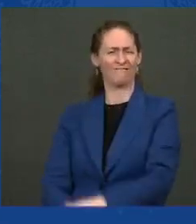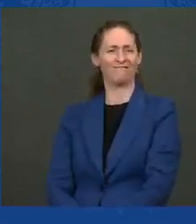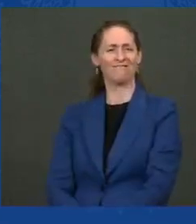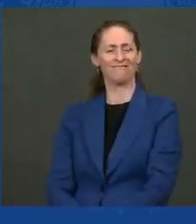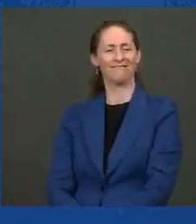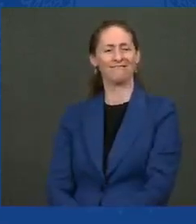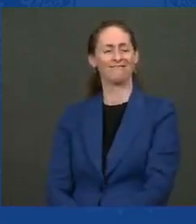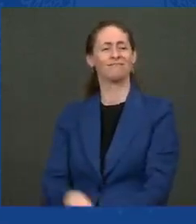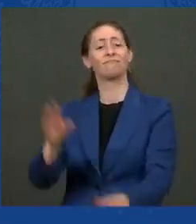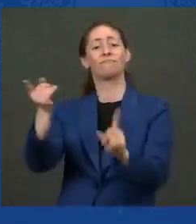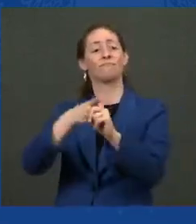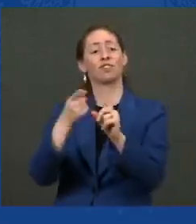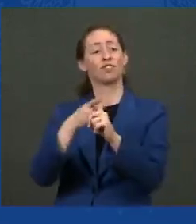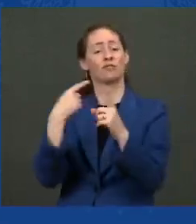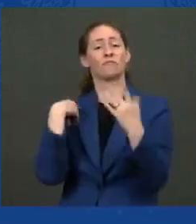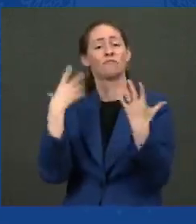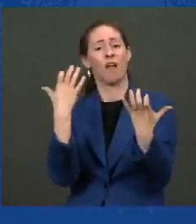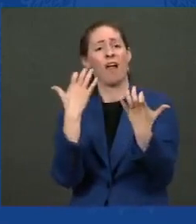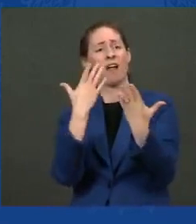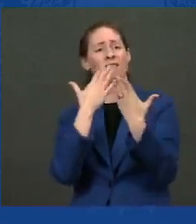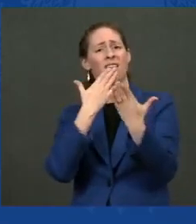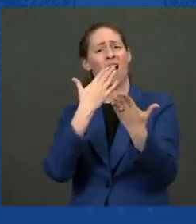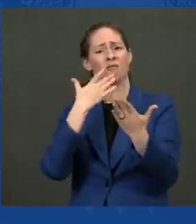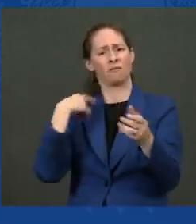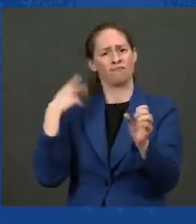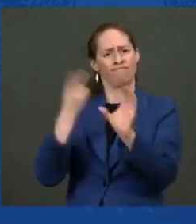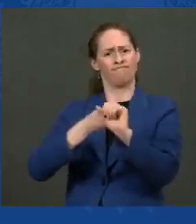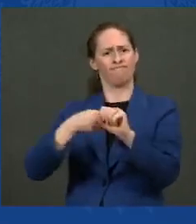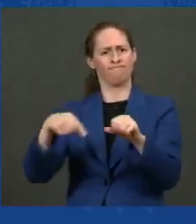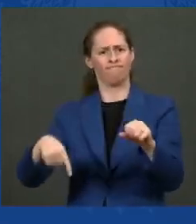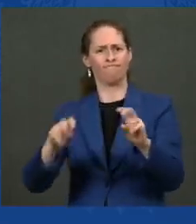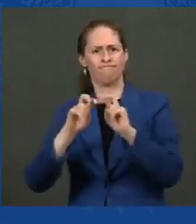come together today to talk about this very important topic